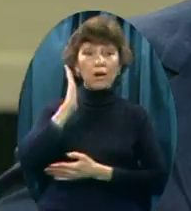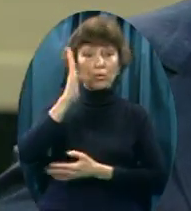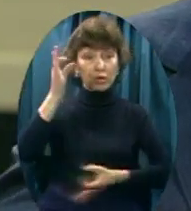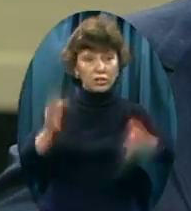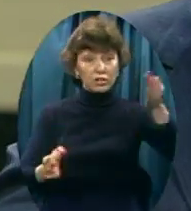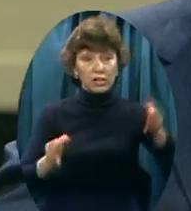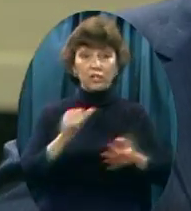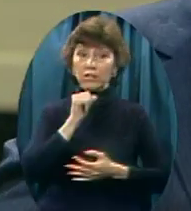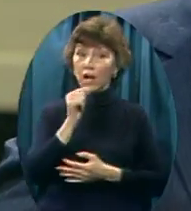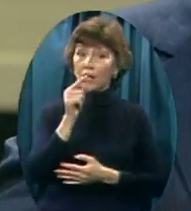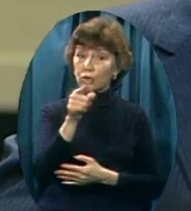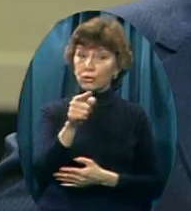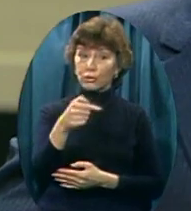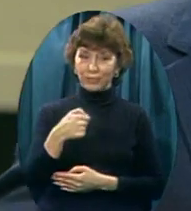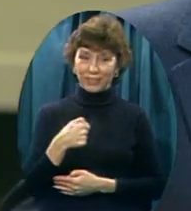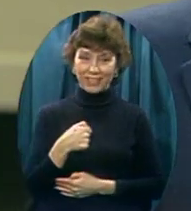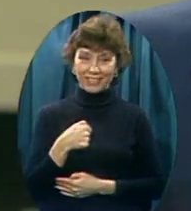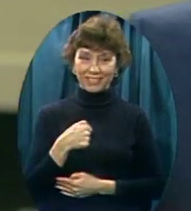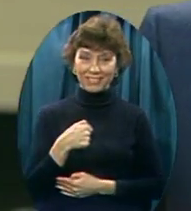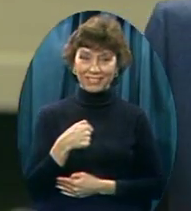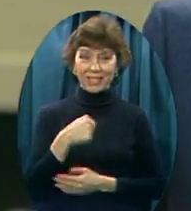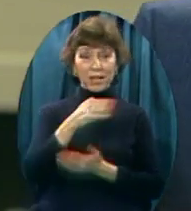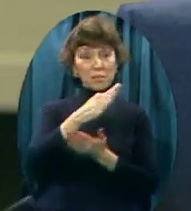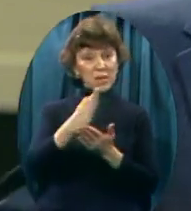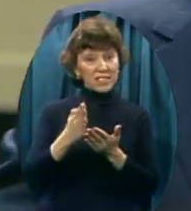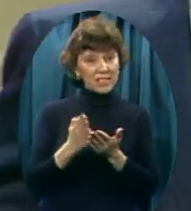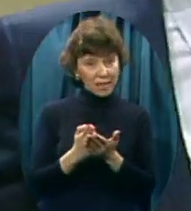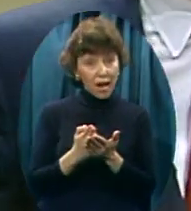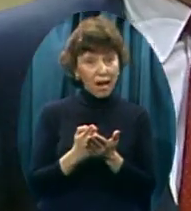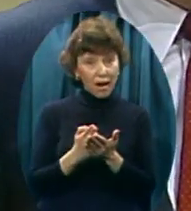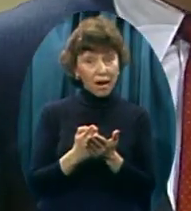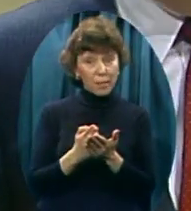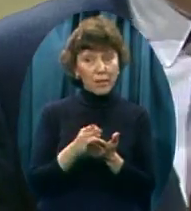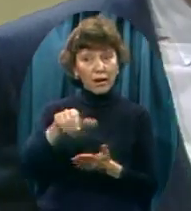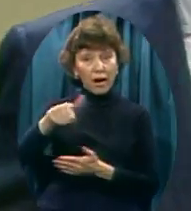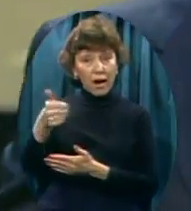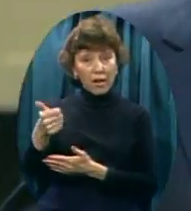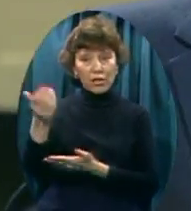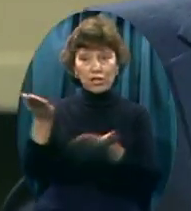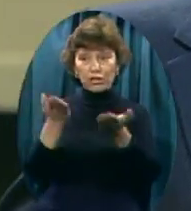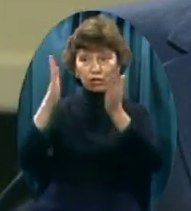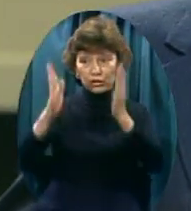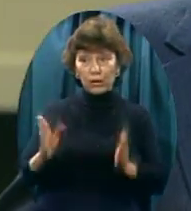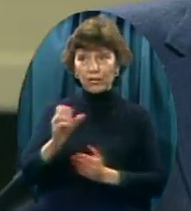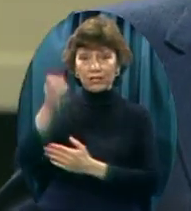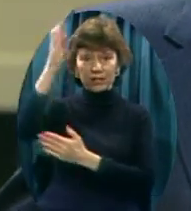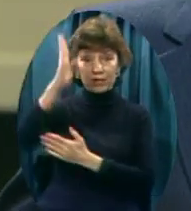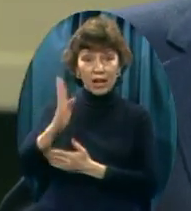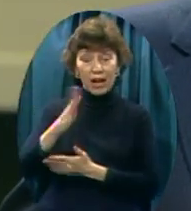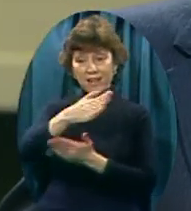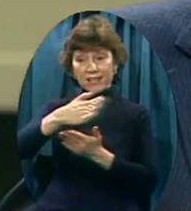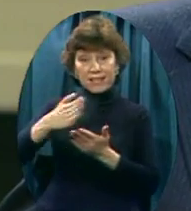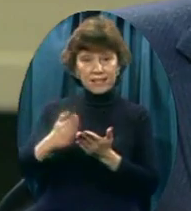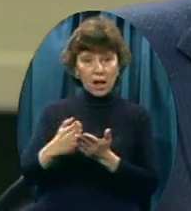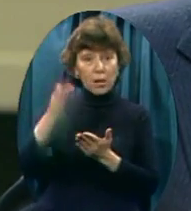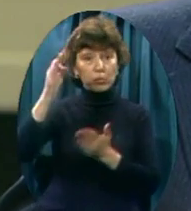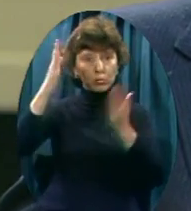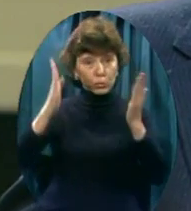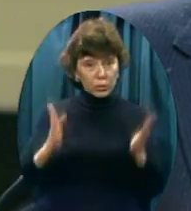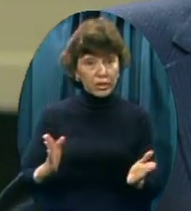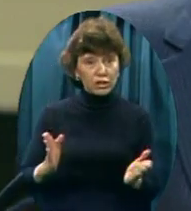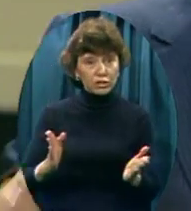positions But there are those Spiritual policemen Those Hitlerites In the fundamentalist movement